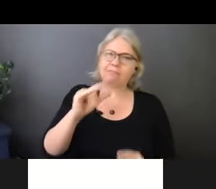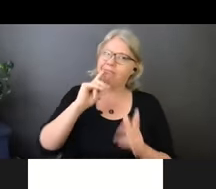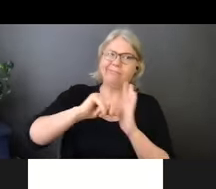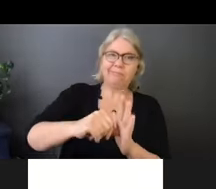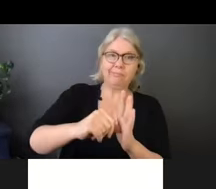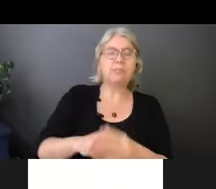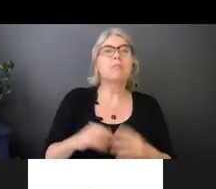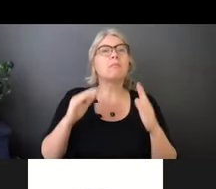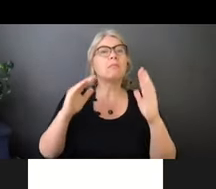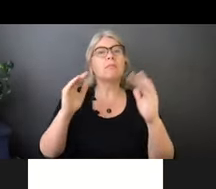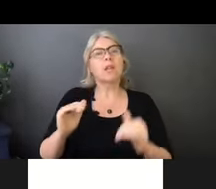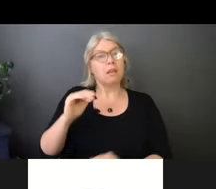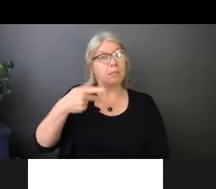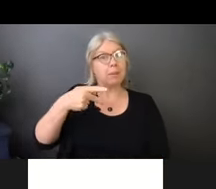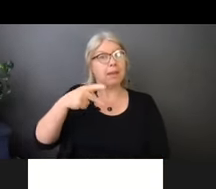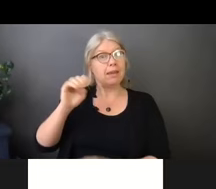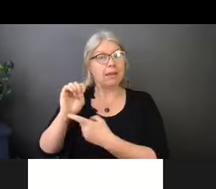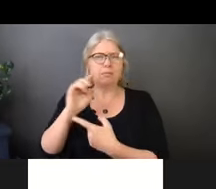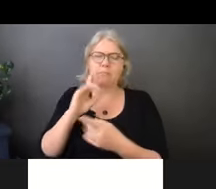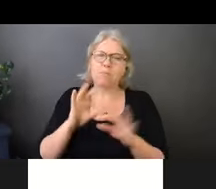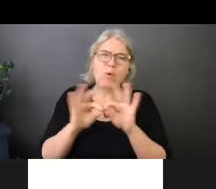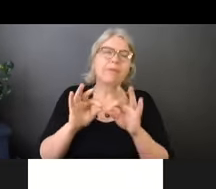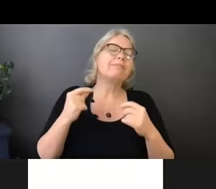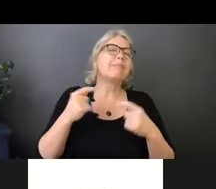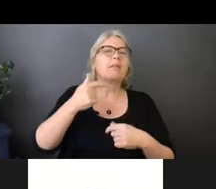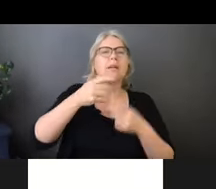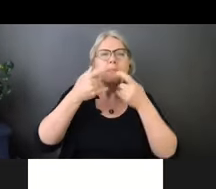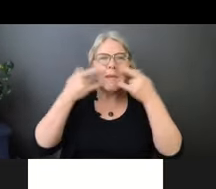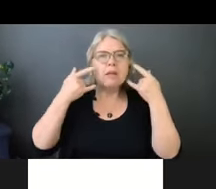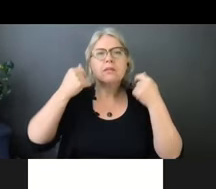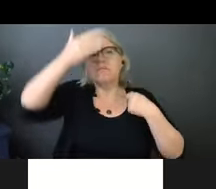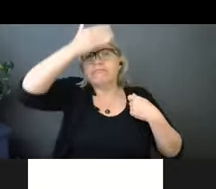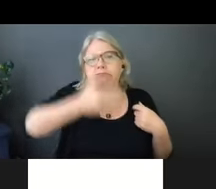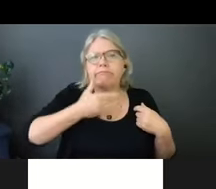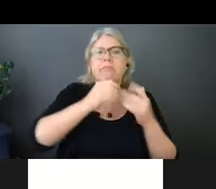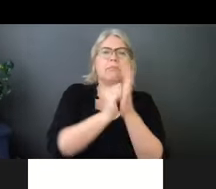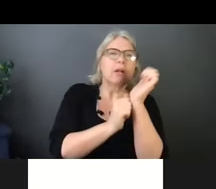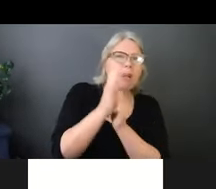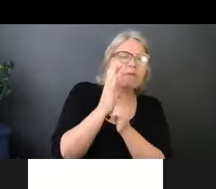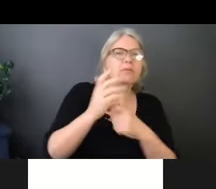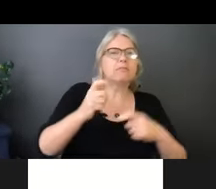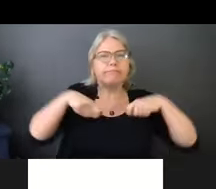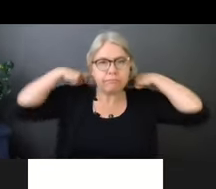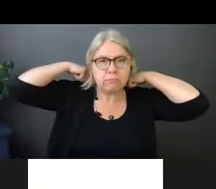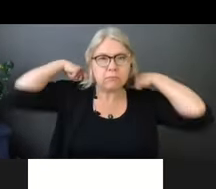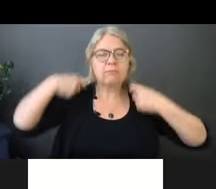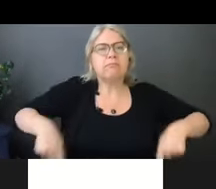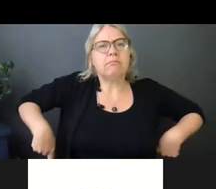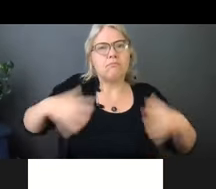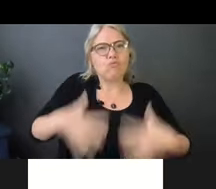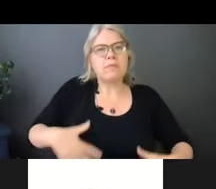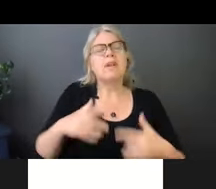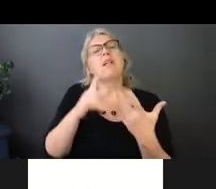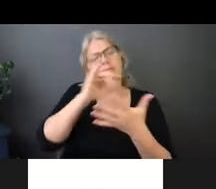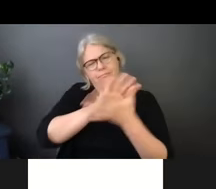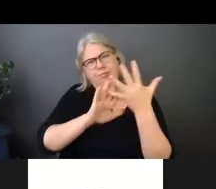masks and gloves and gowns and face shields will help us to prevent getting infected